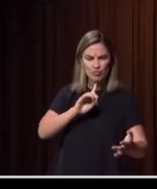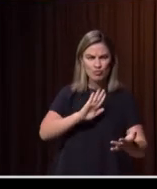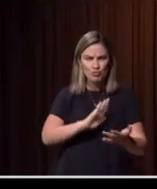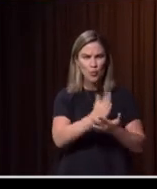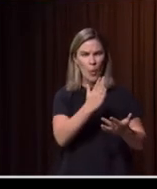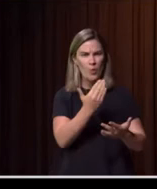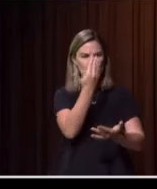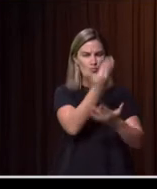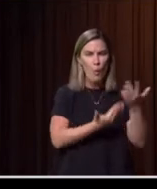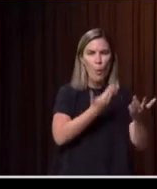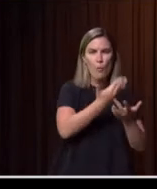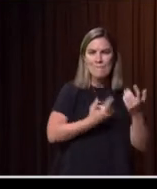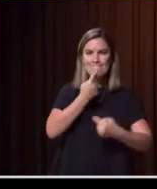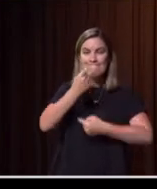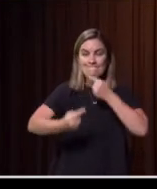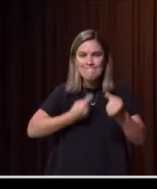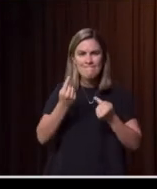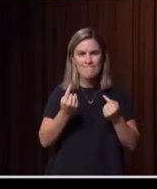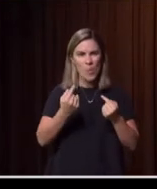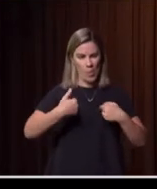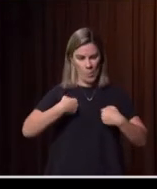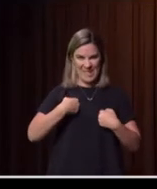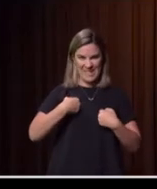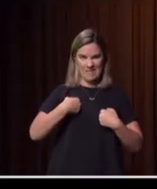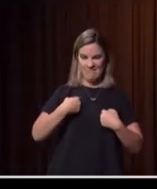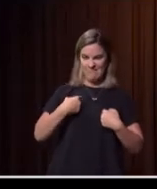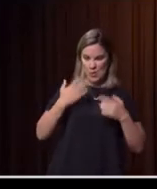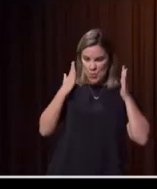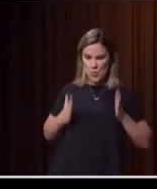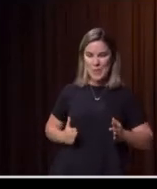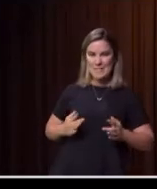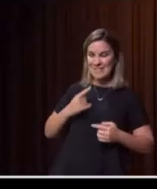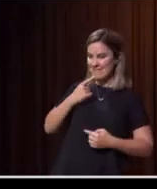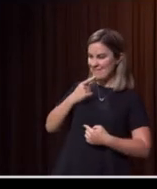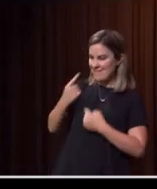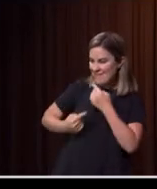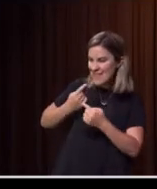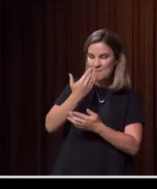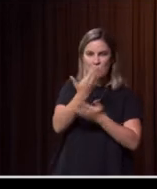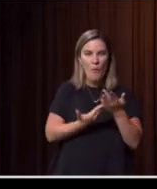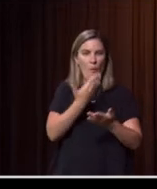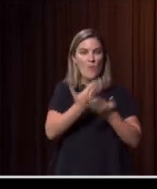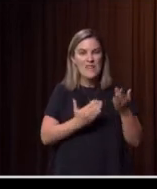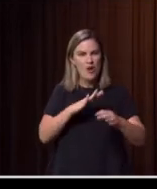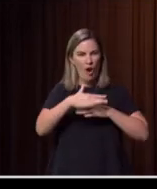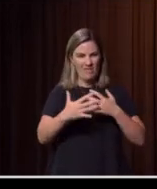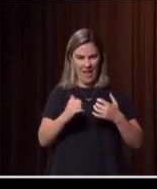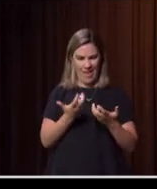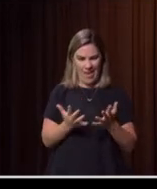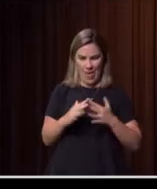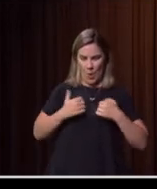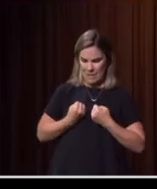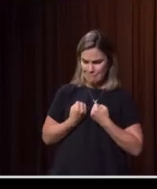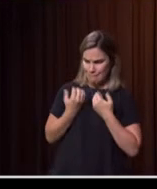The stories that we tell each other as human beings, the way that we actually express how we are responding to